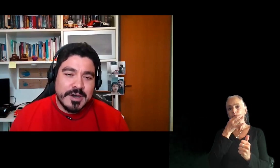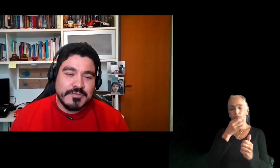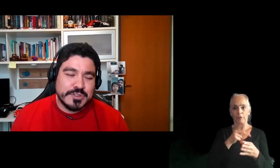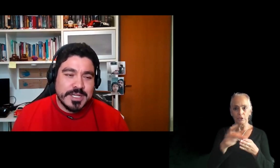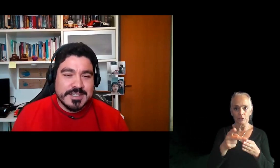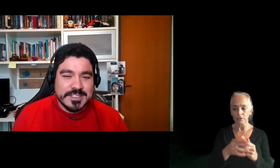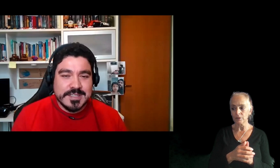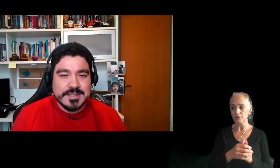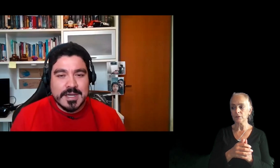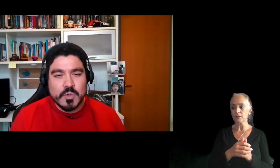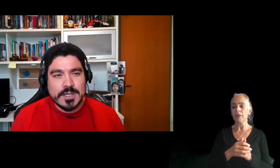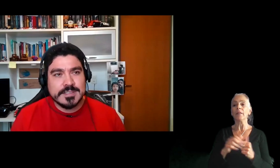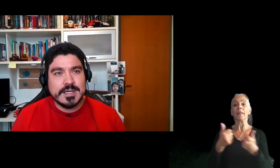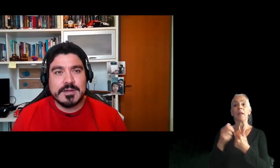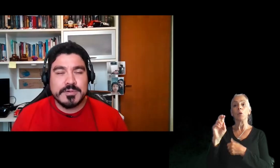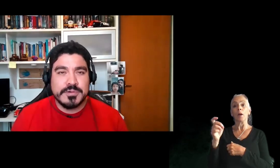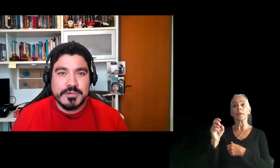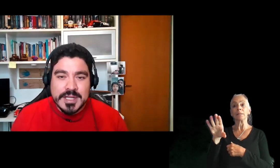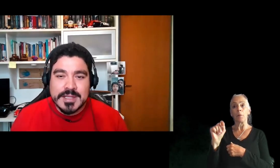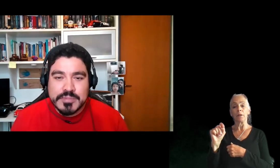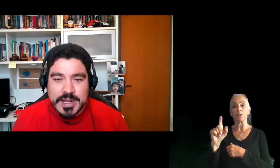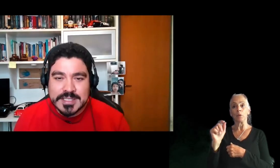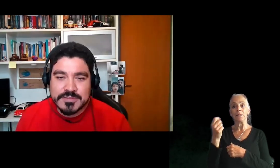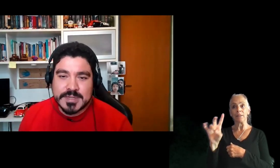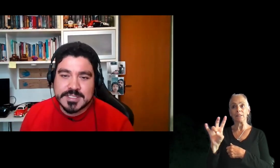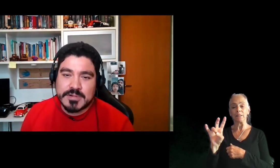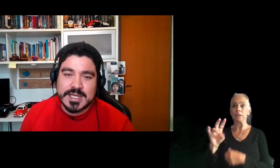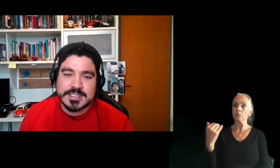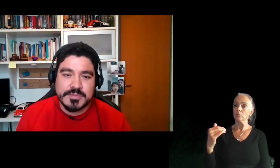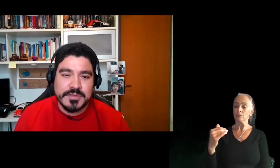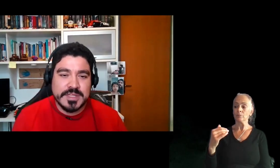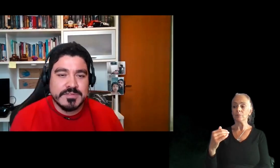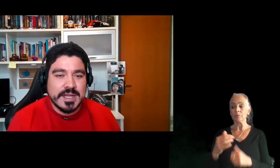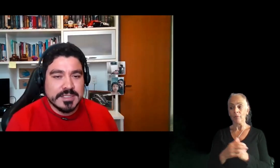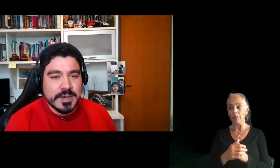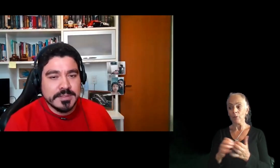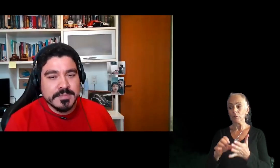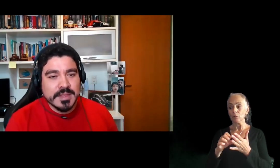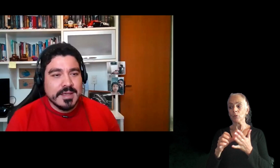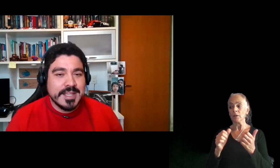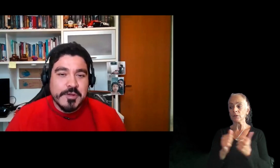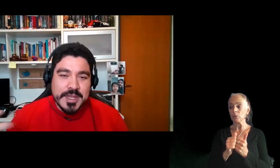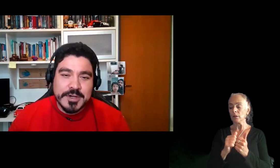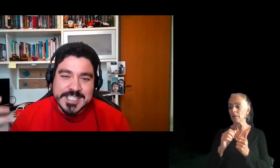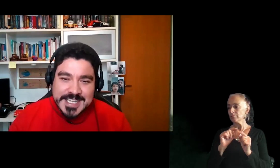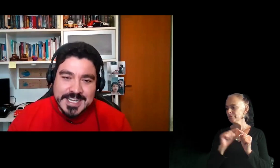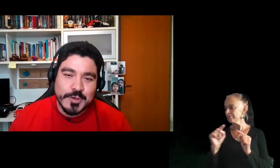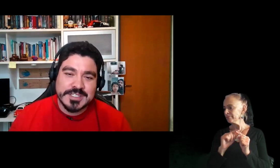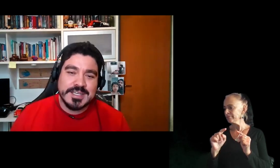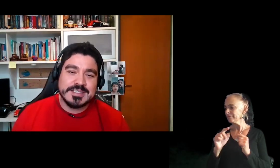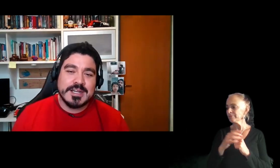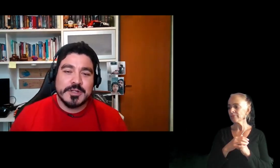of 2017, I was in a really impressive master class with David Lightbaum. And I remember